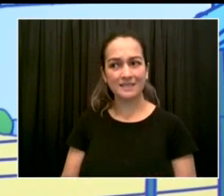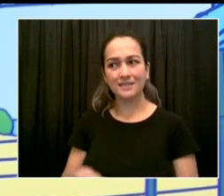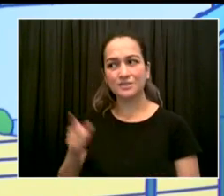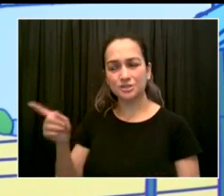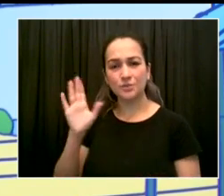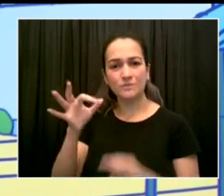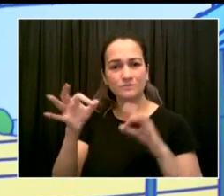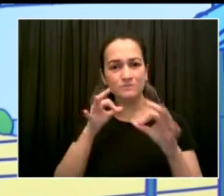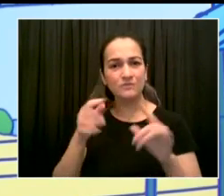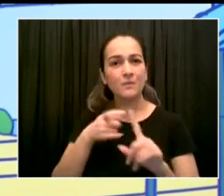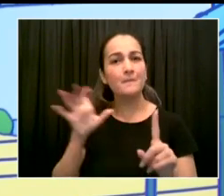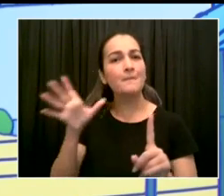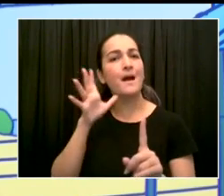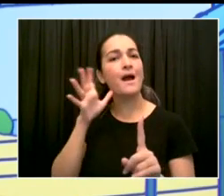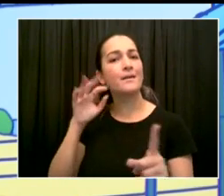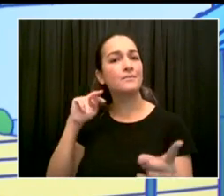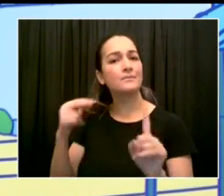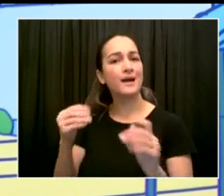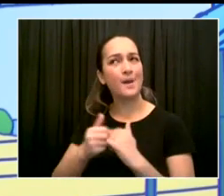introduce Michelle Perez.